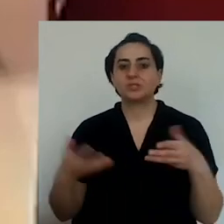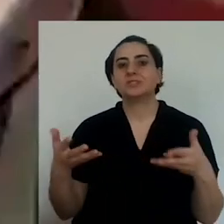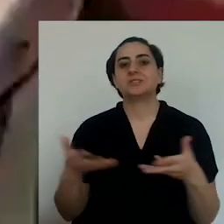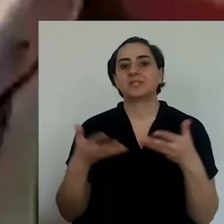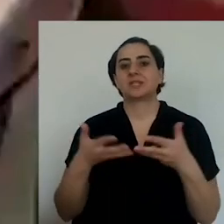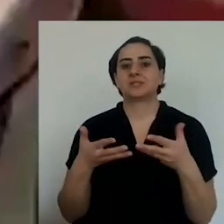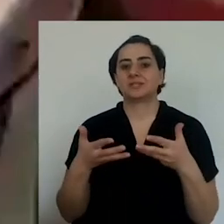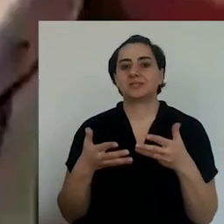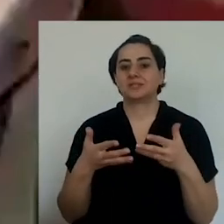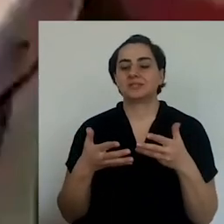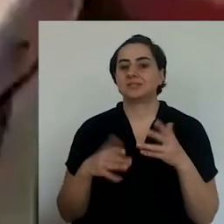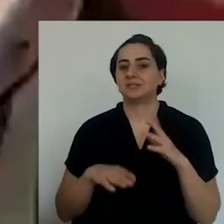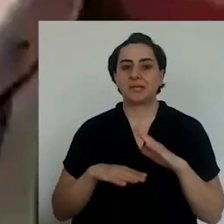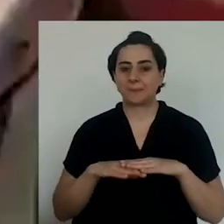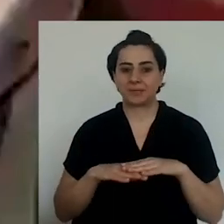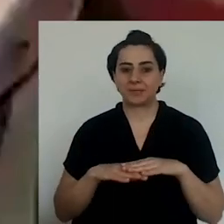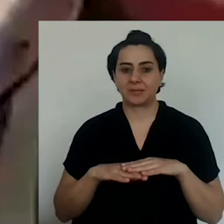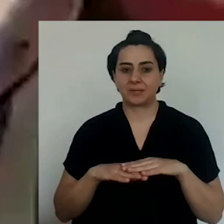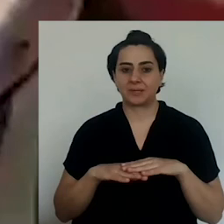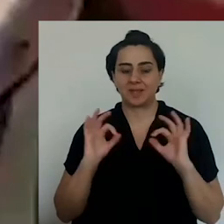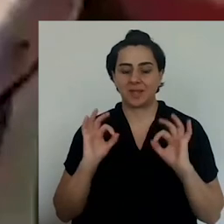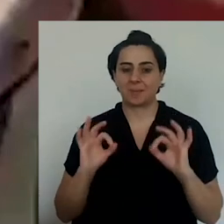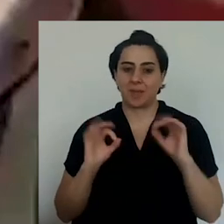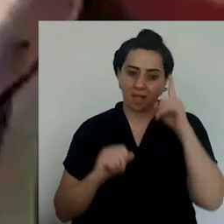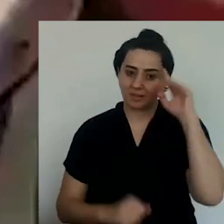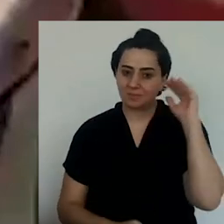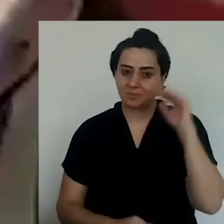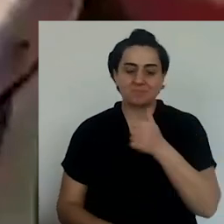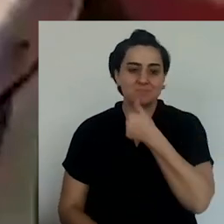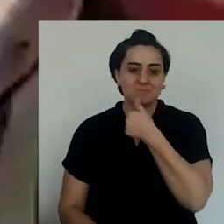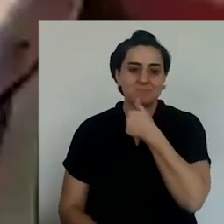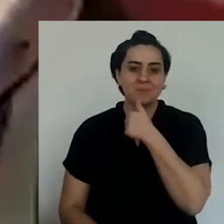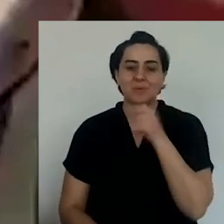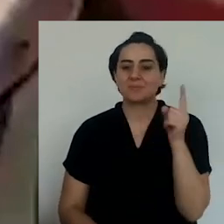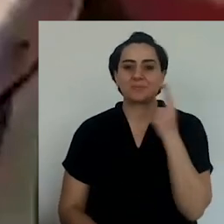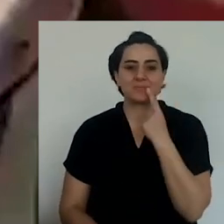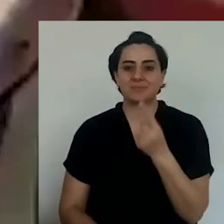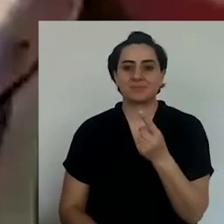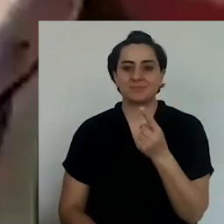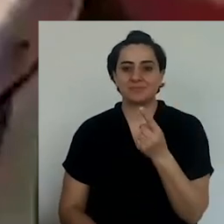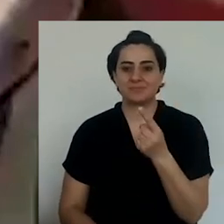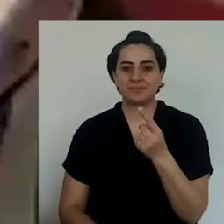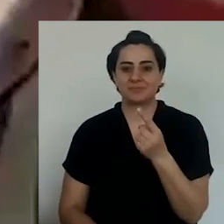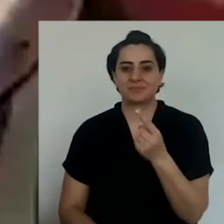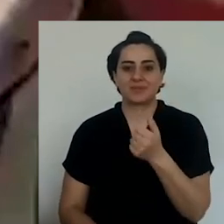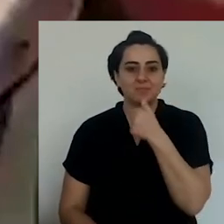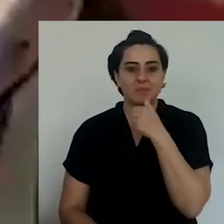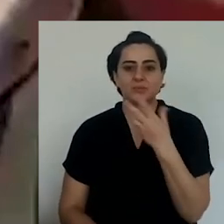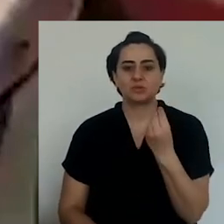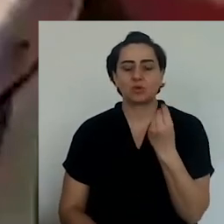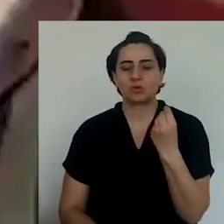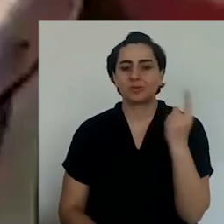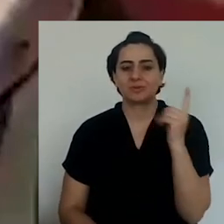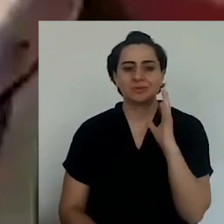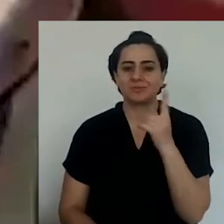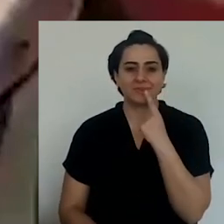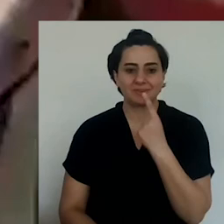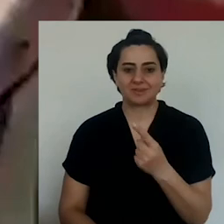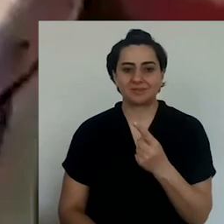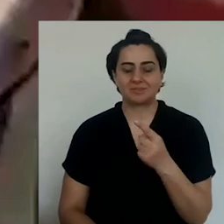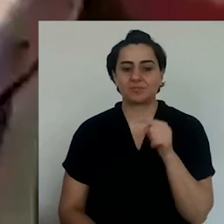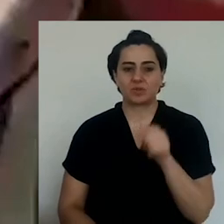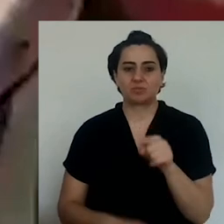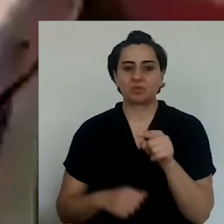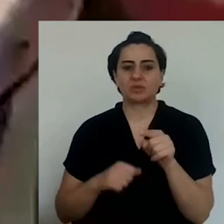the salad with that. And in fact, my dad used to say the following.